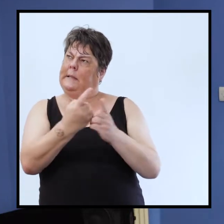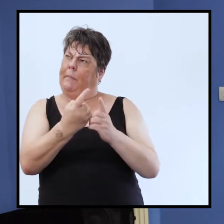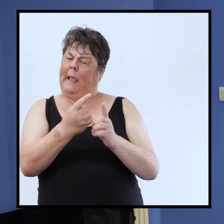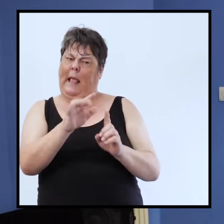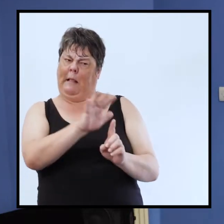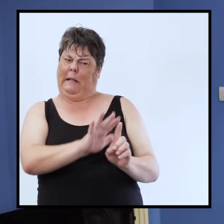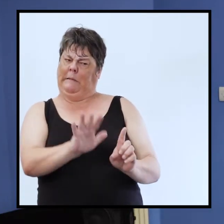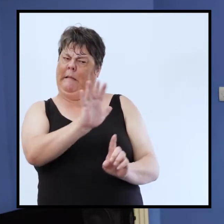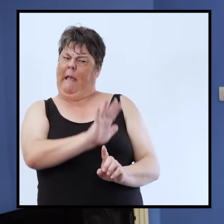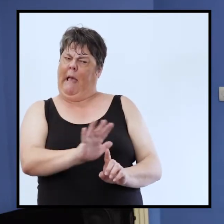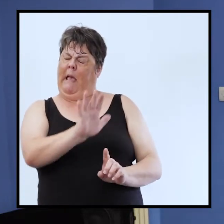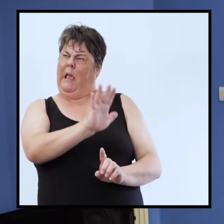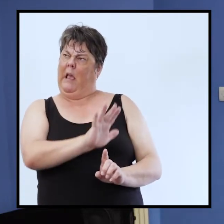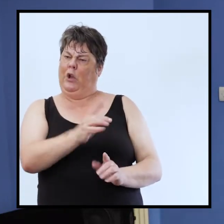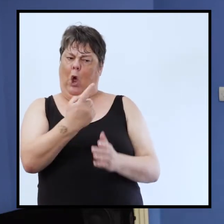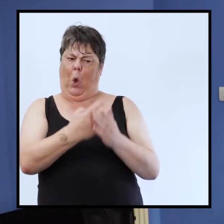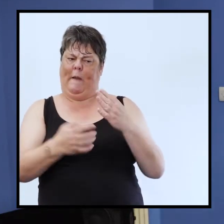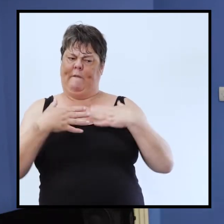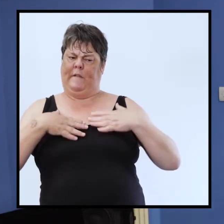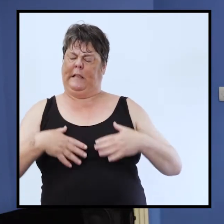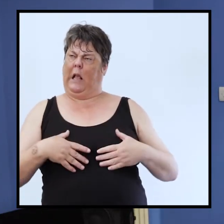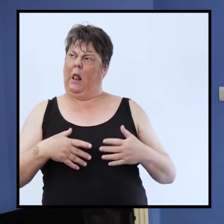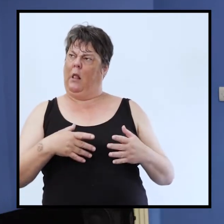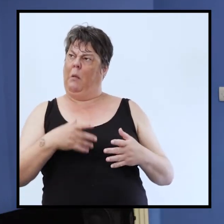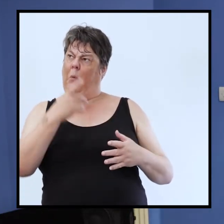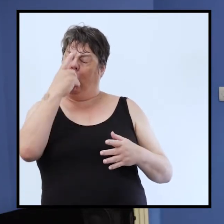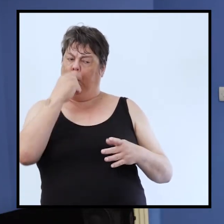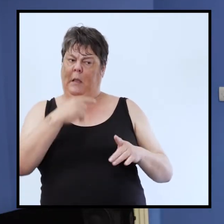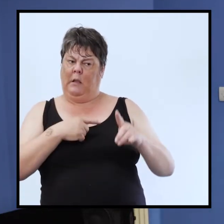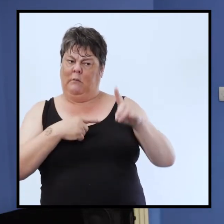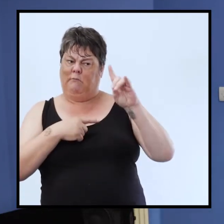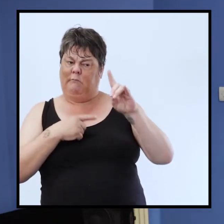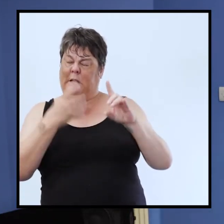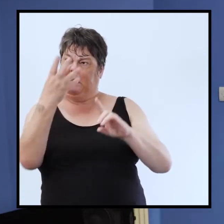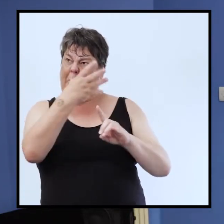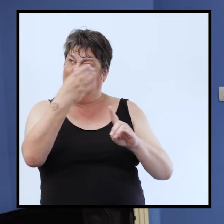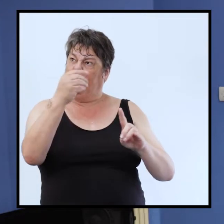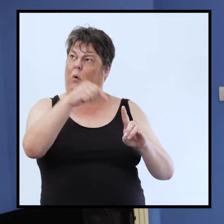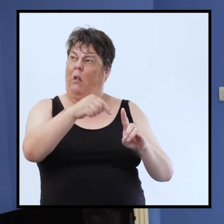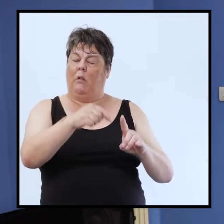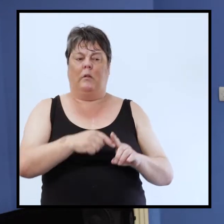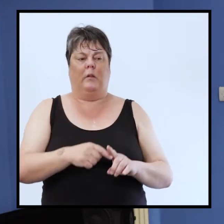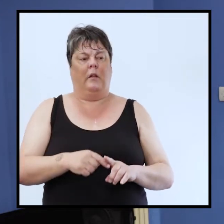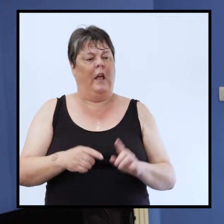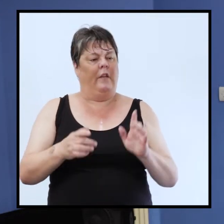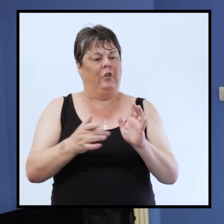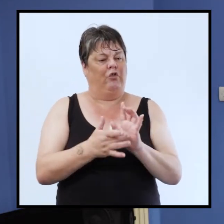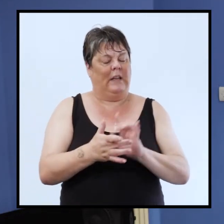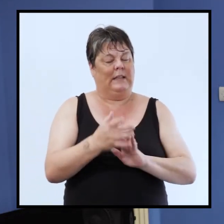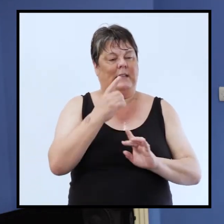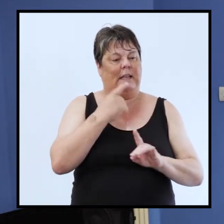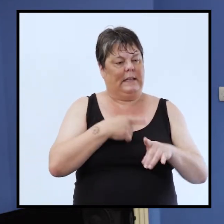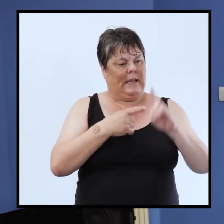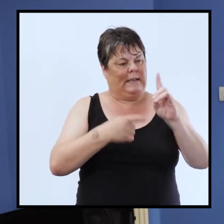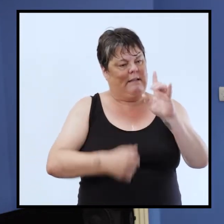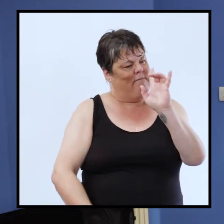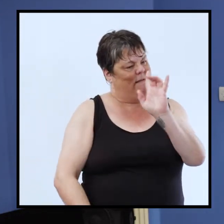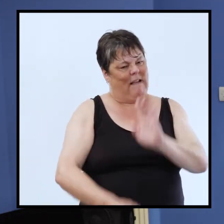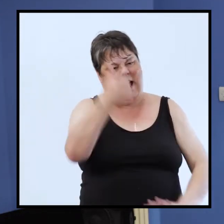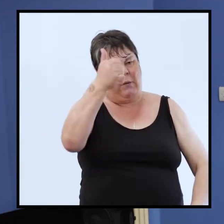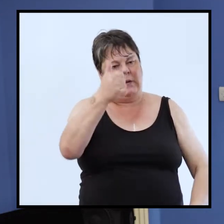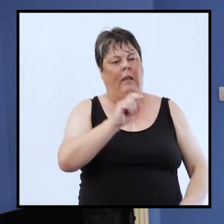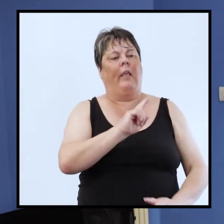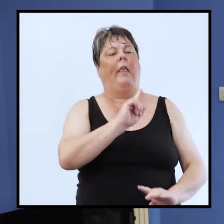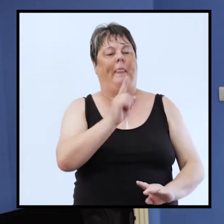jesus bound the spirit get out of here and then he healed her oh glory to god don't you get